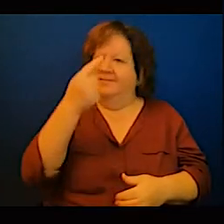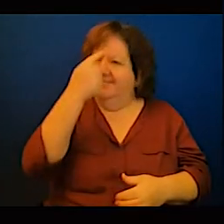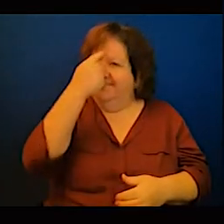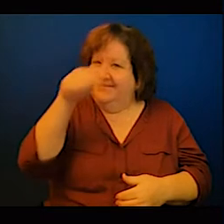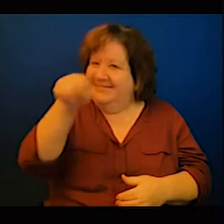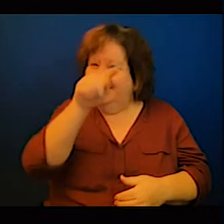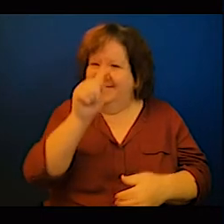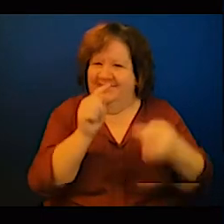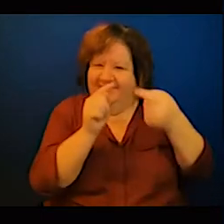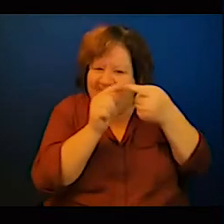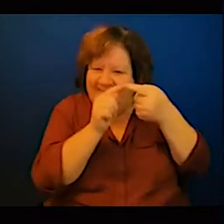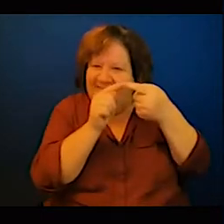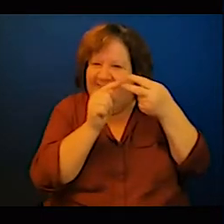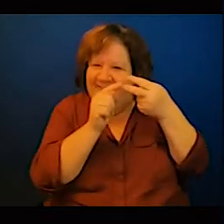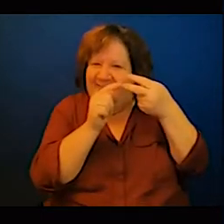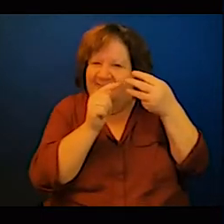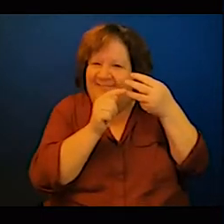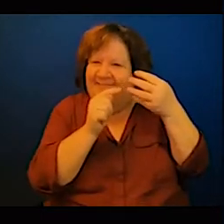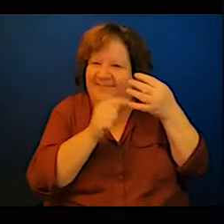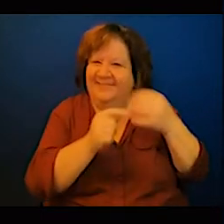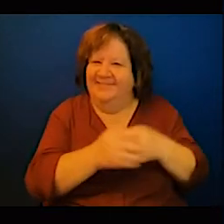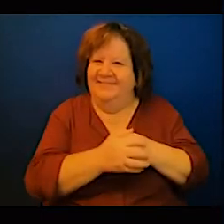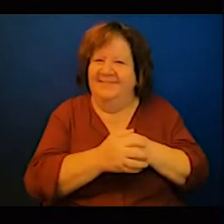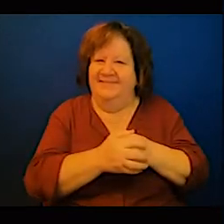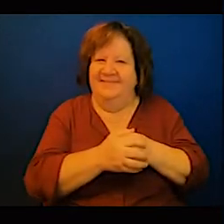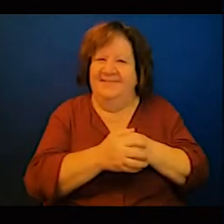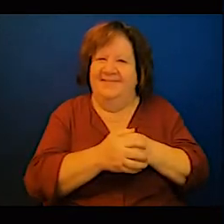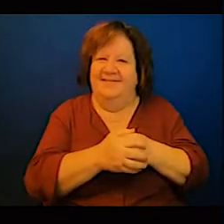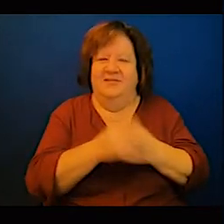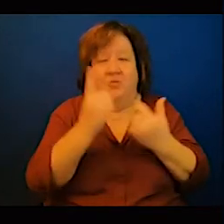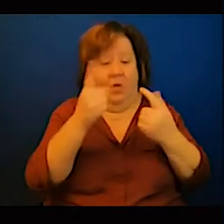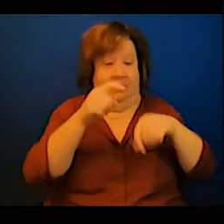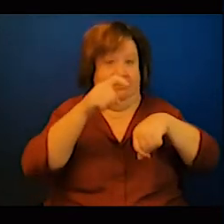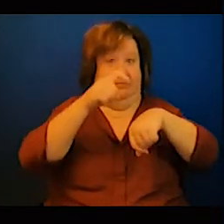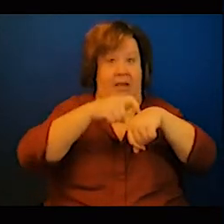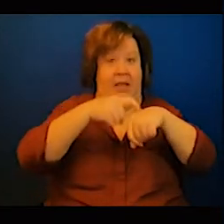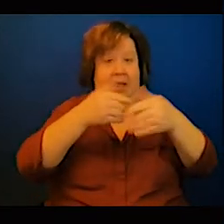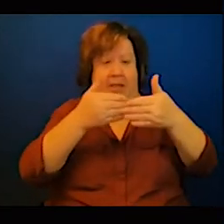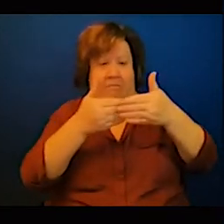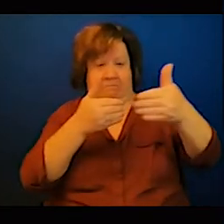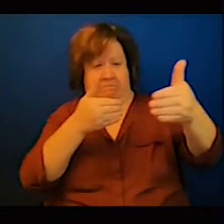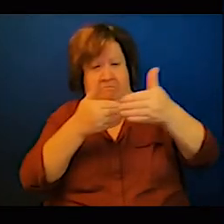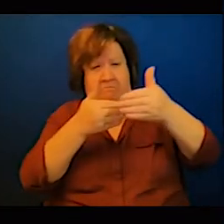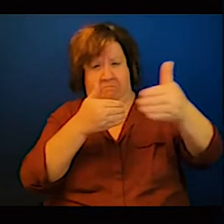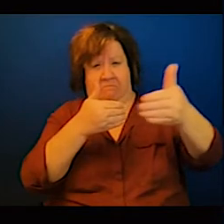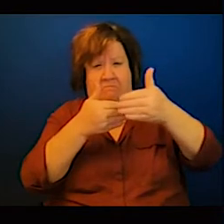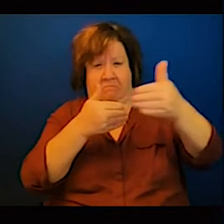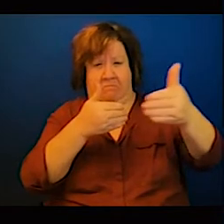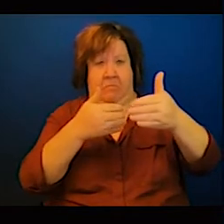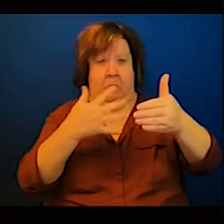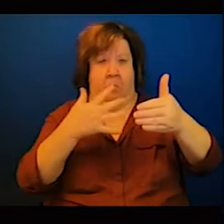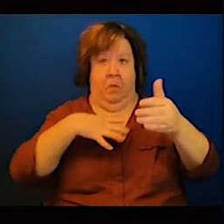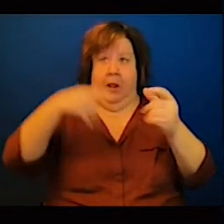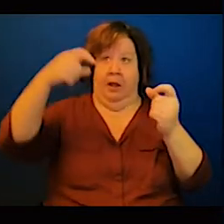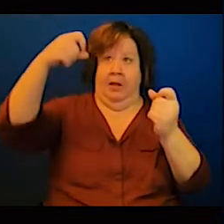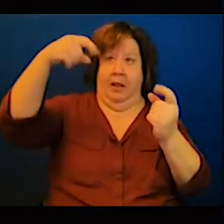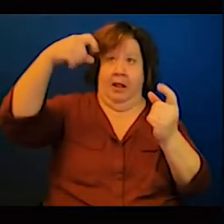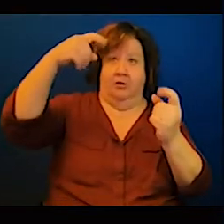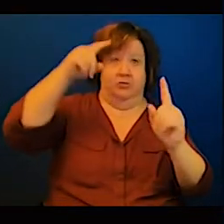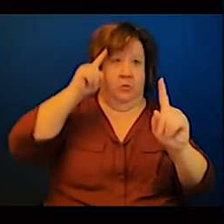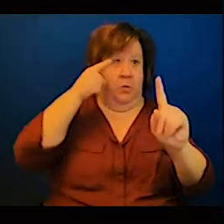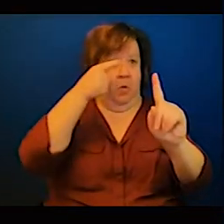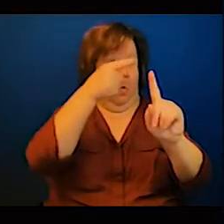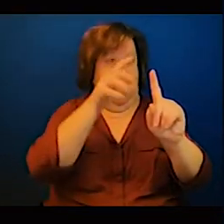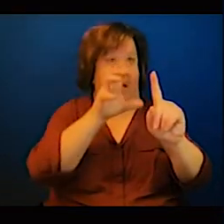such energy transition goals. It's important to take into consideration